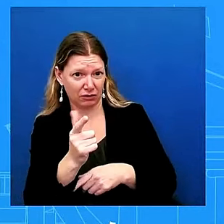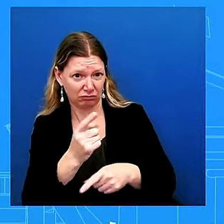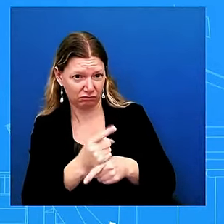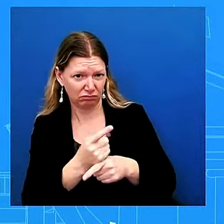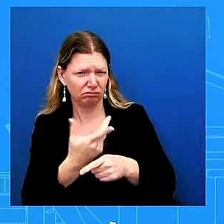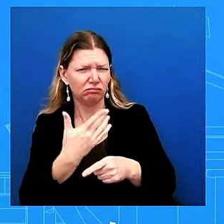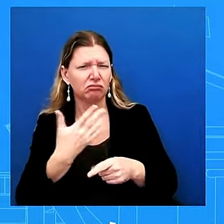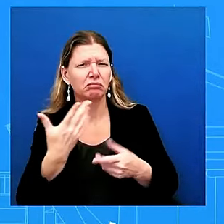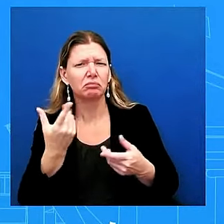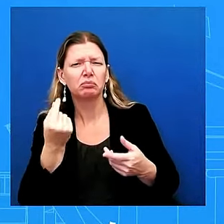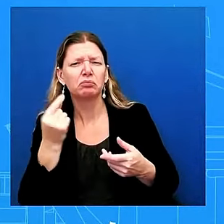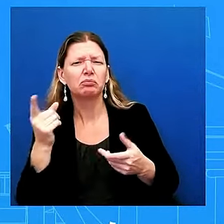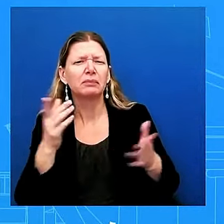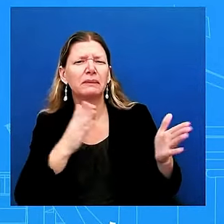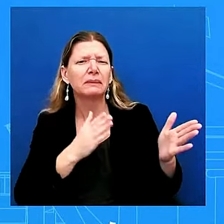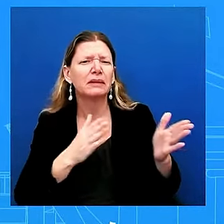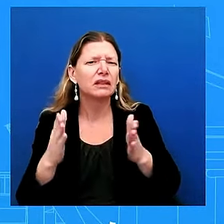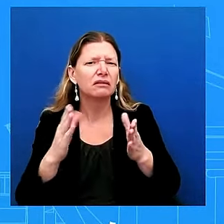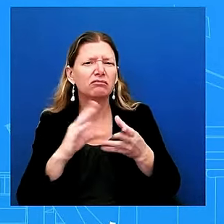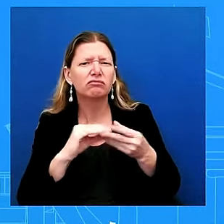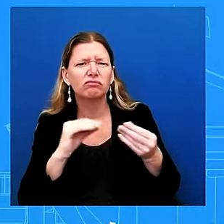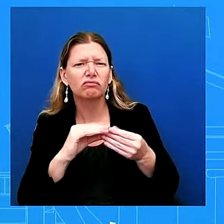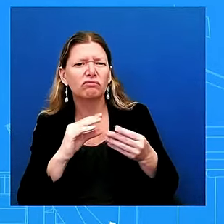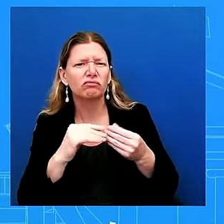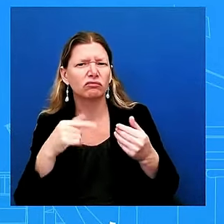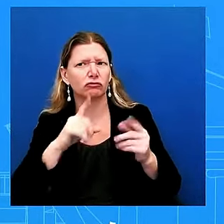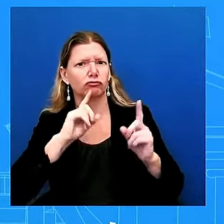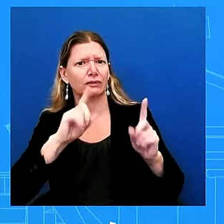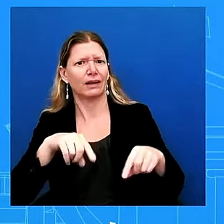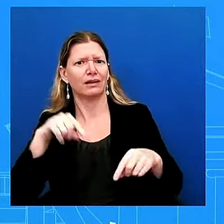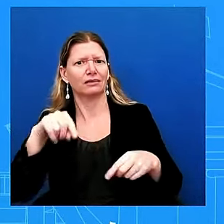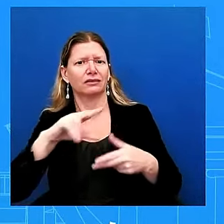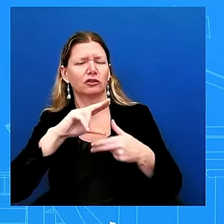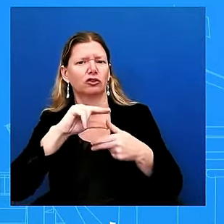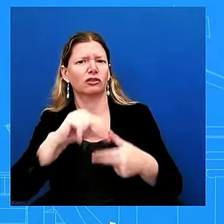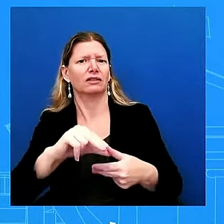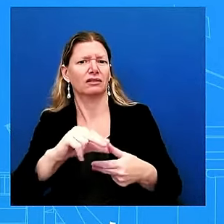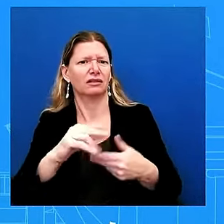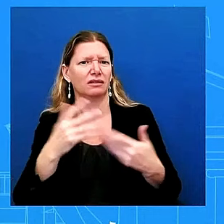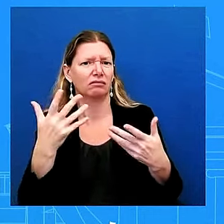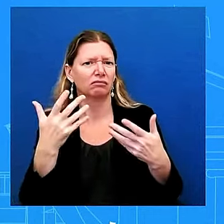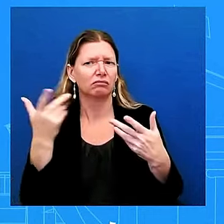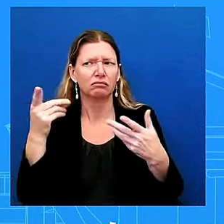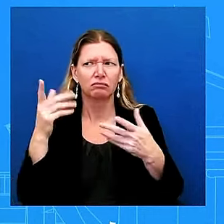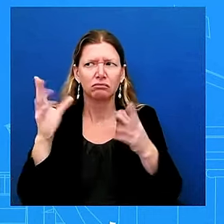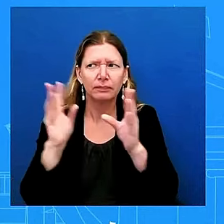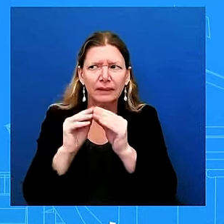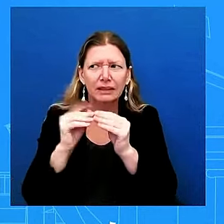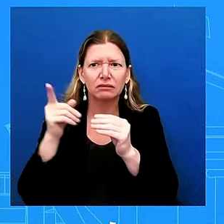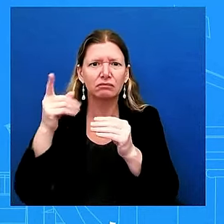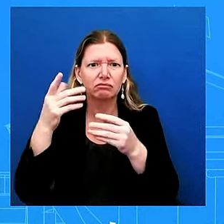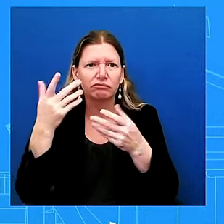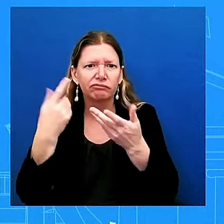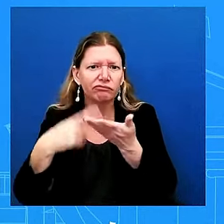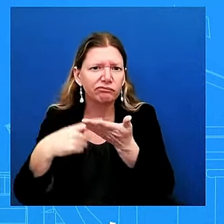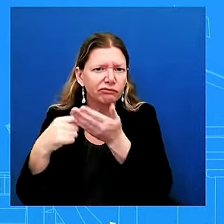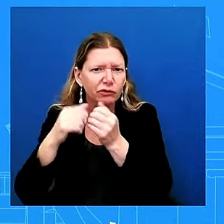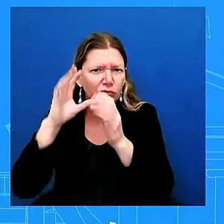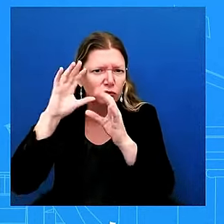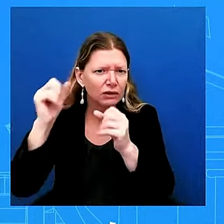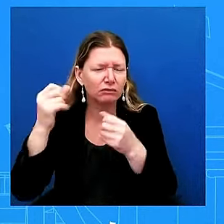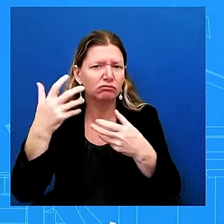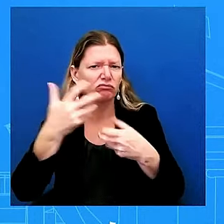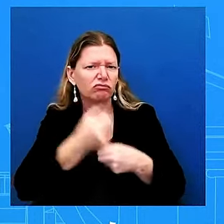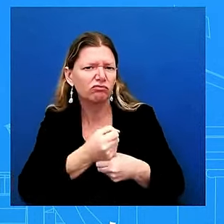far in response to this hurricane uh is she in briefings with the president is she getting brief separately and what is her role going to be going forward what i can say is